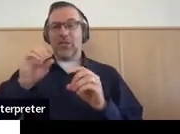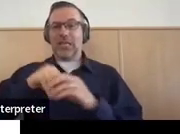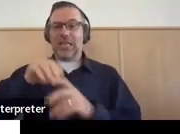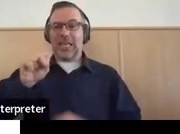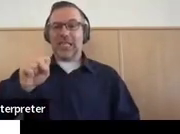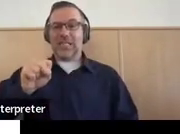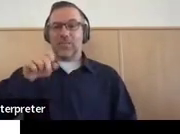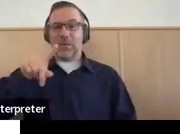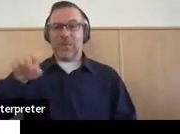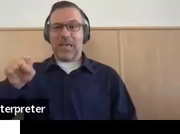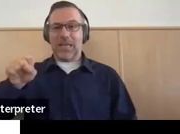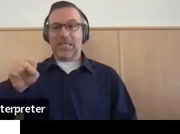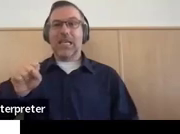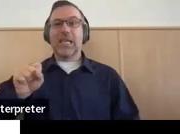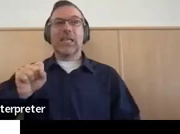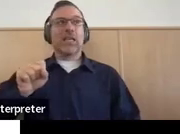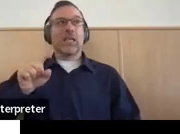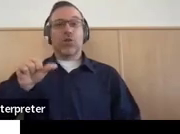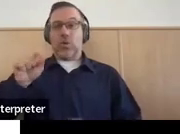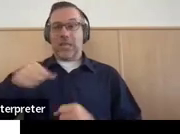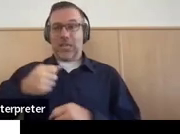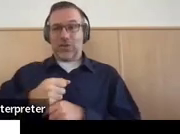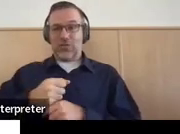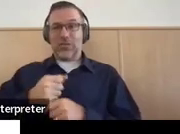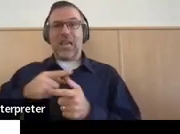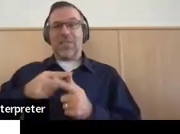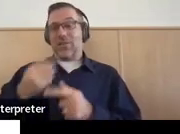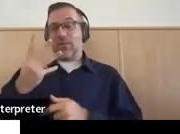until I joined the department about four years ago.